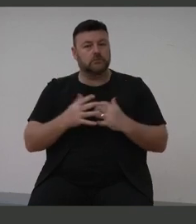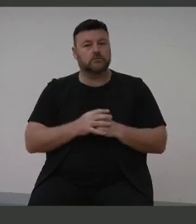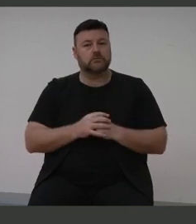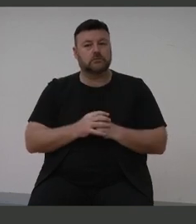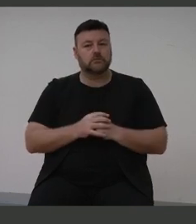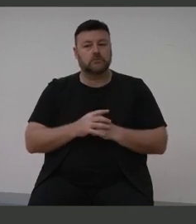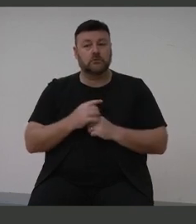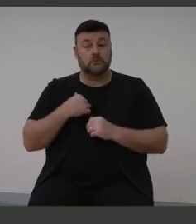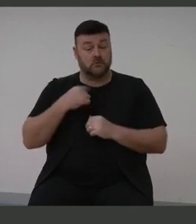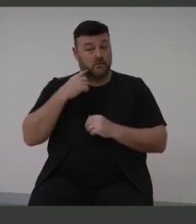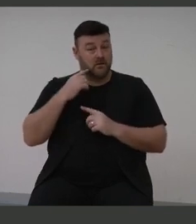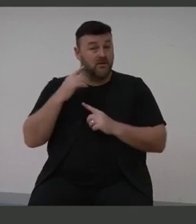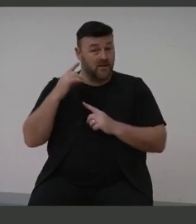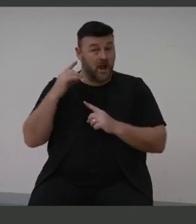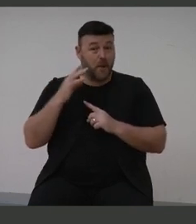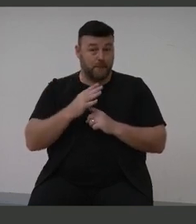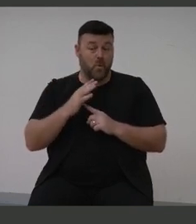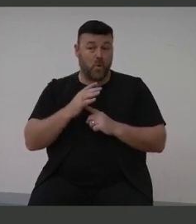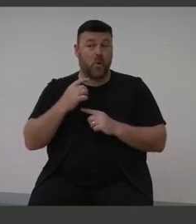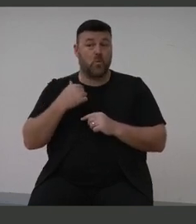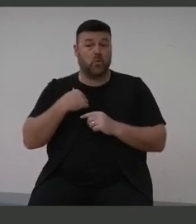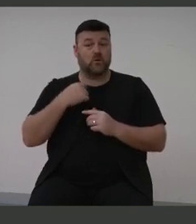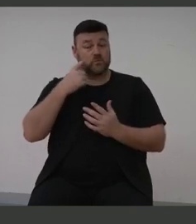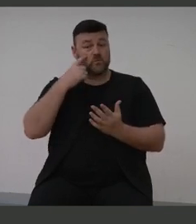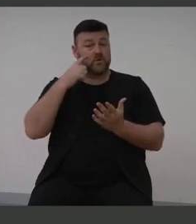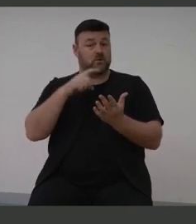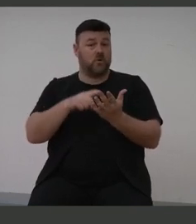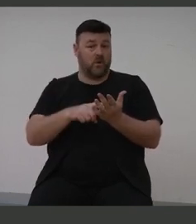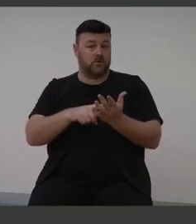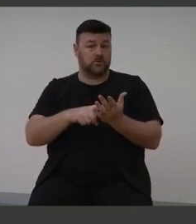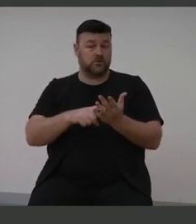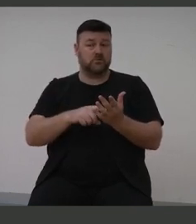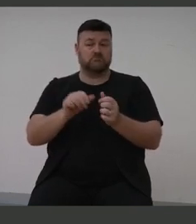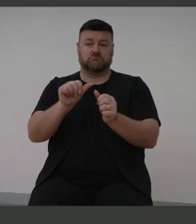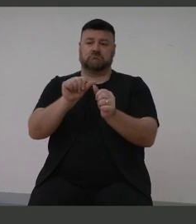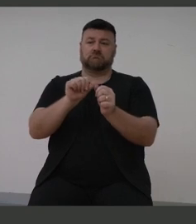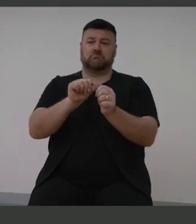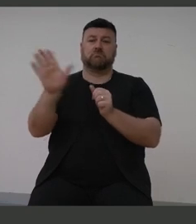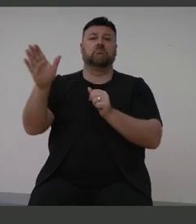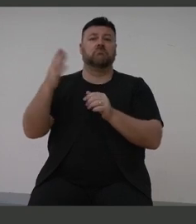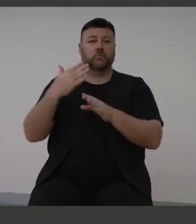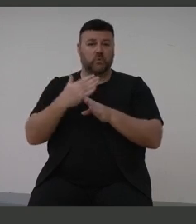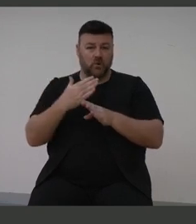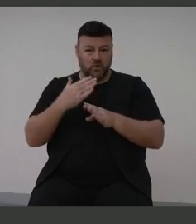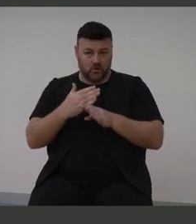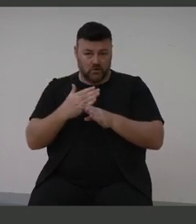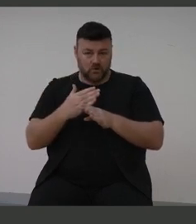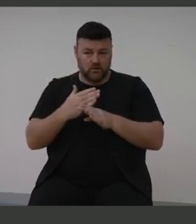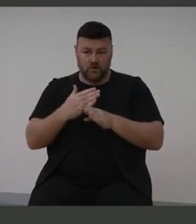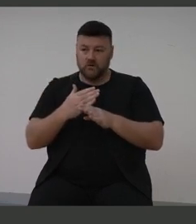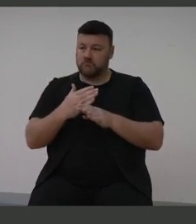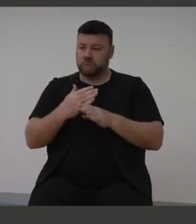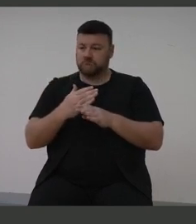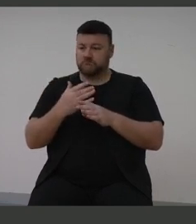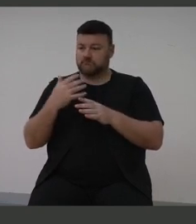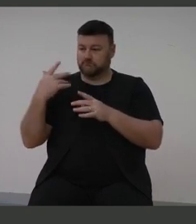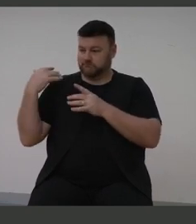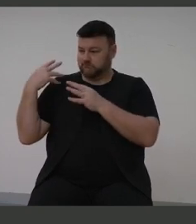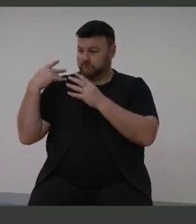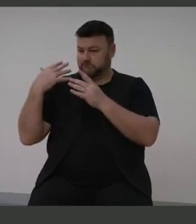important to acknowledge the remarkable steps that have been taken over the years